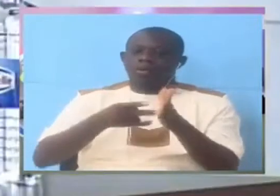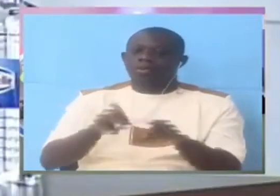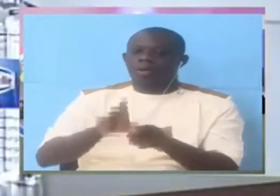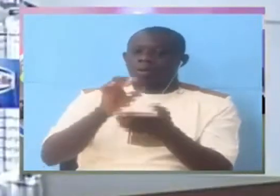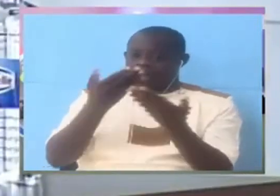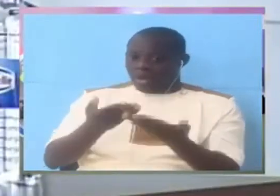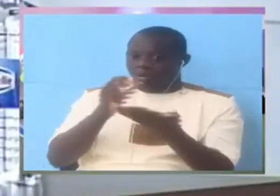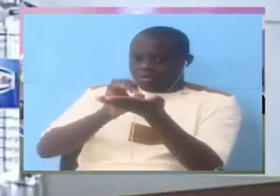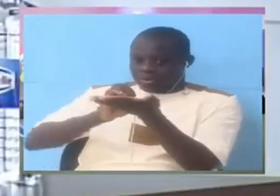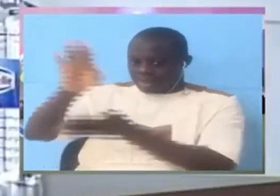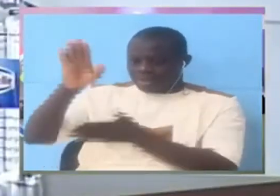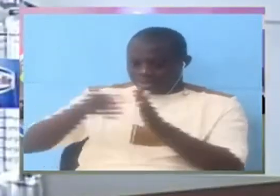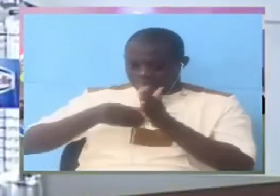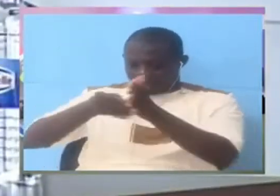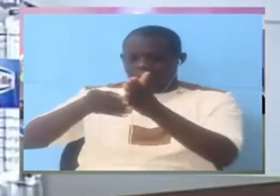to the DG